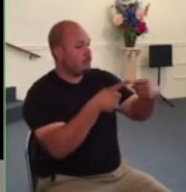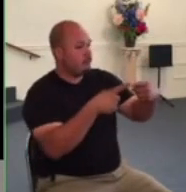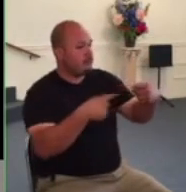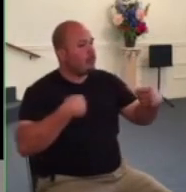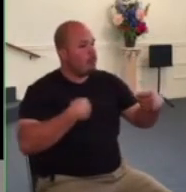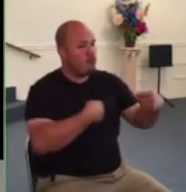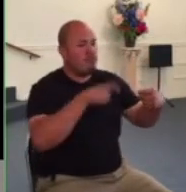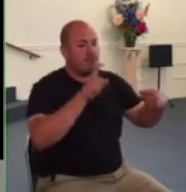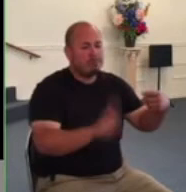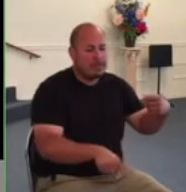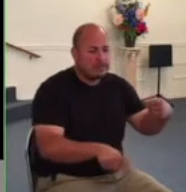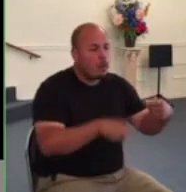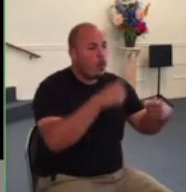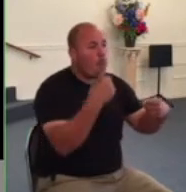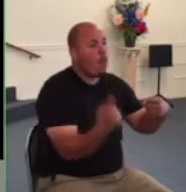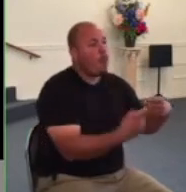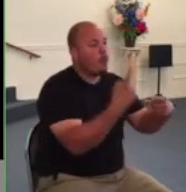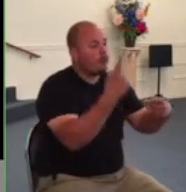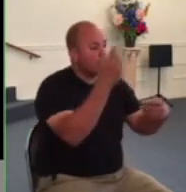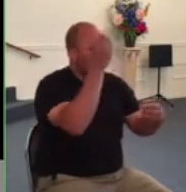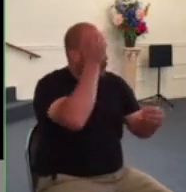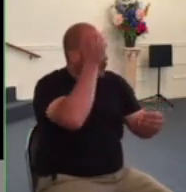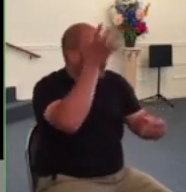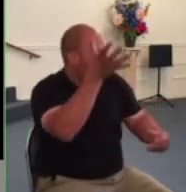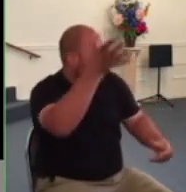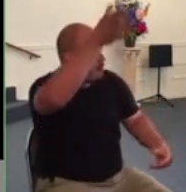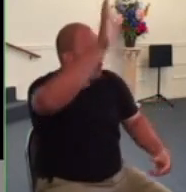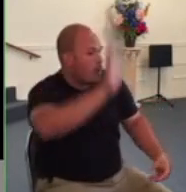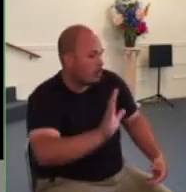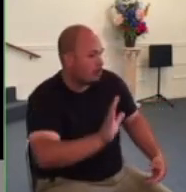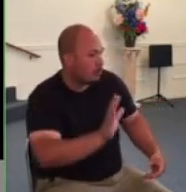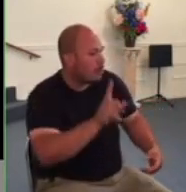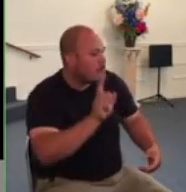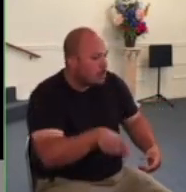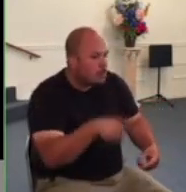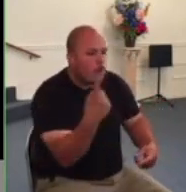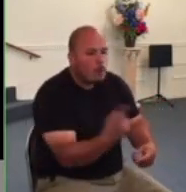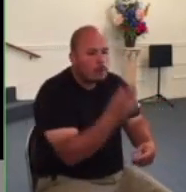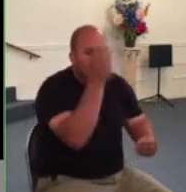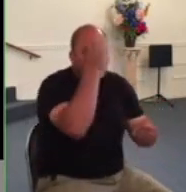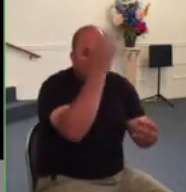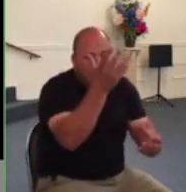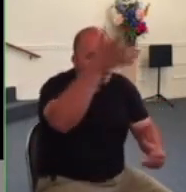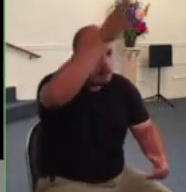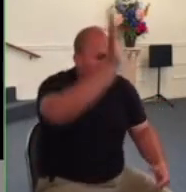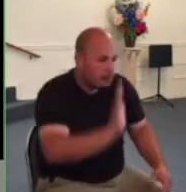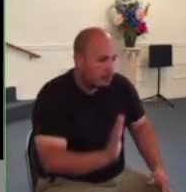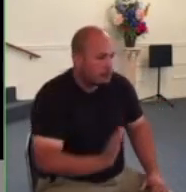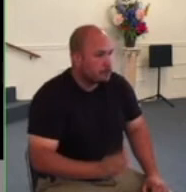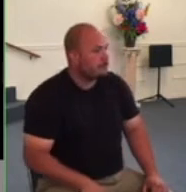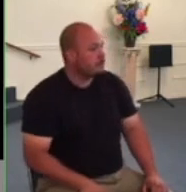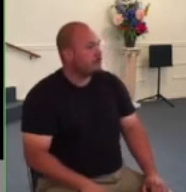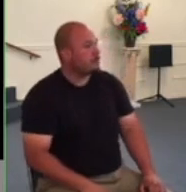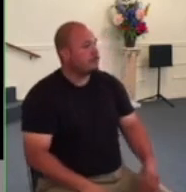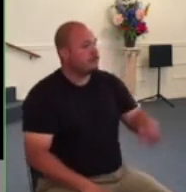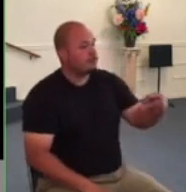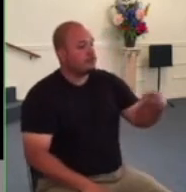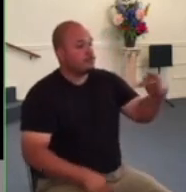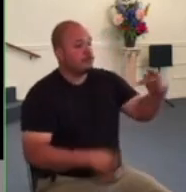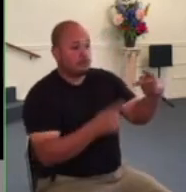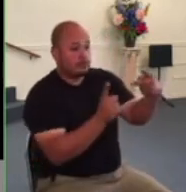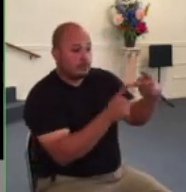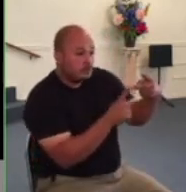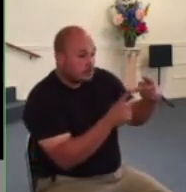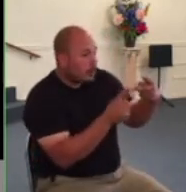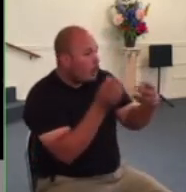obey god we must always always obey god number two obeying